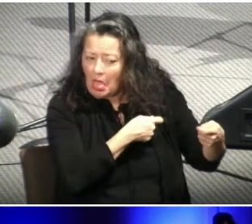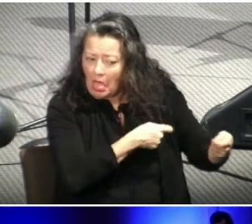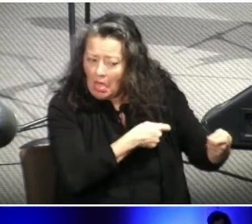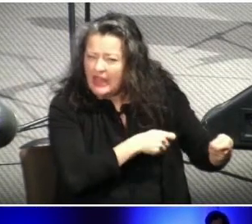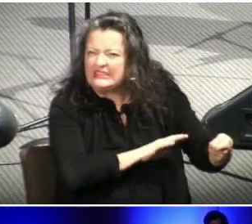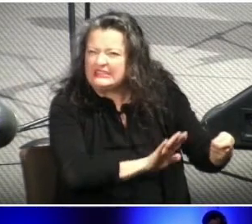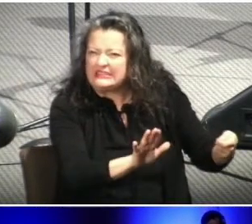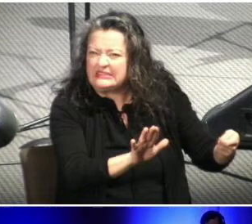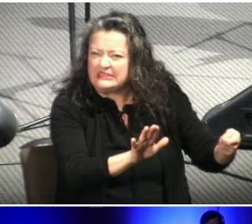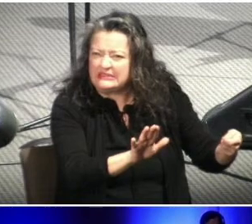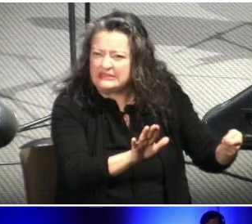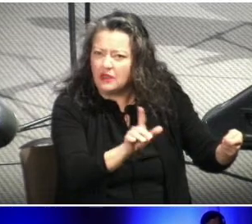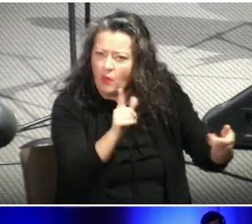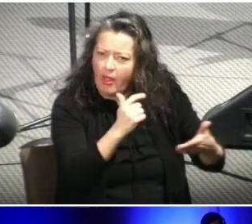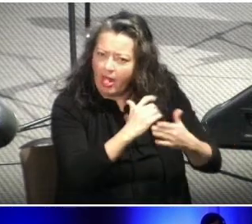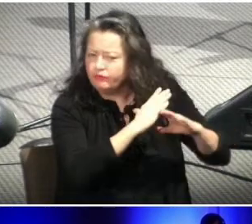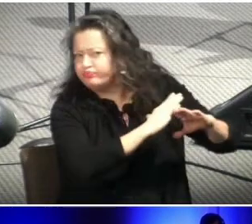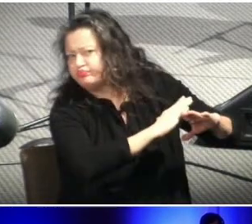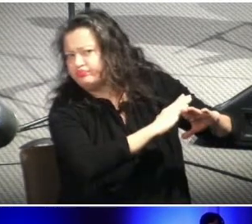in Jesus' name.